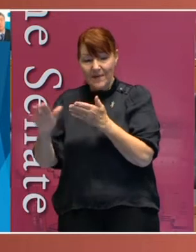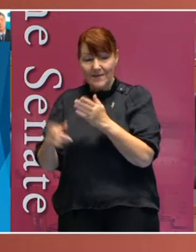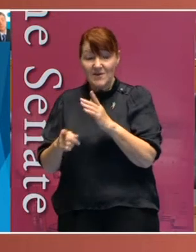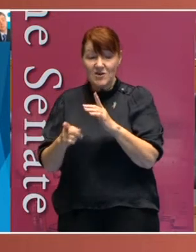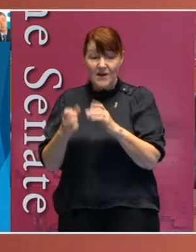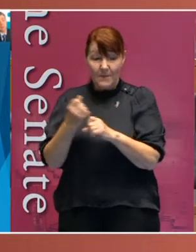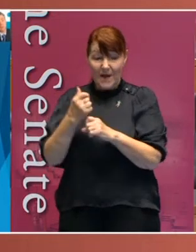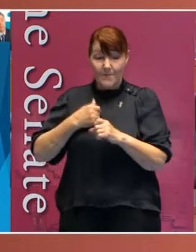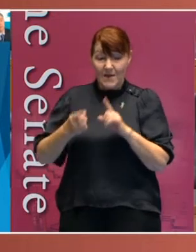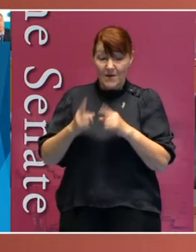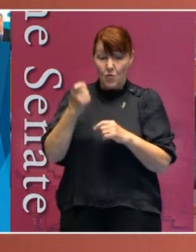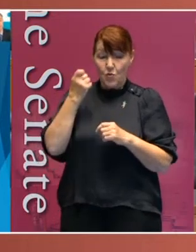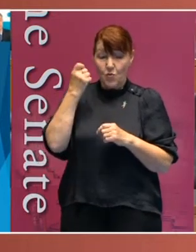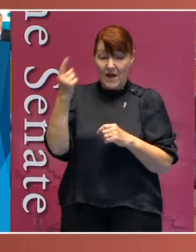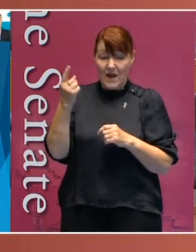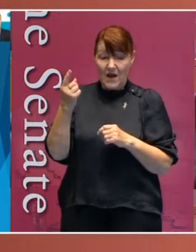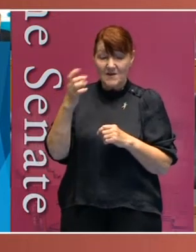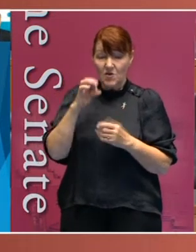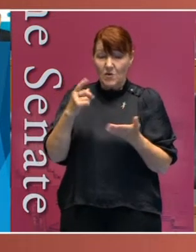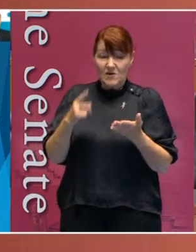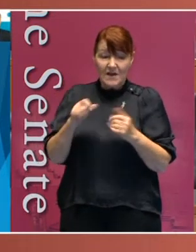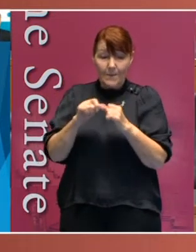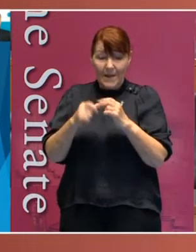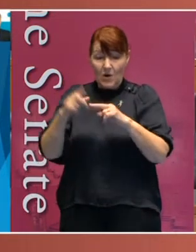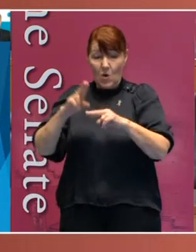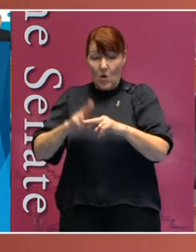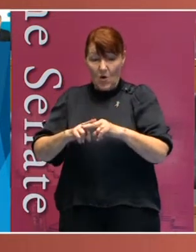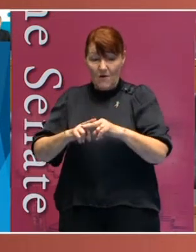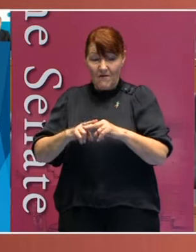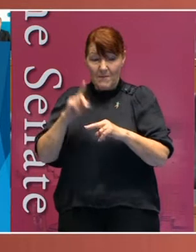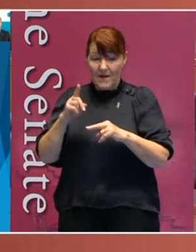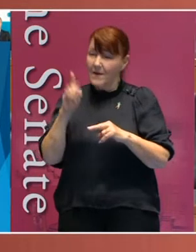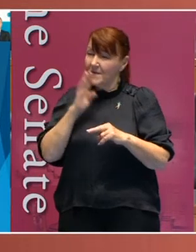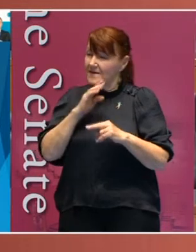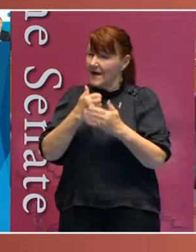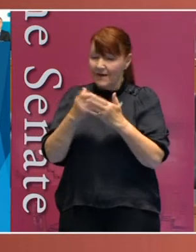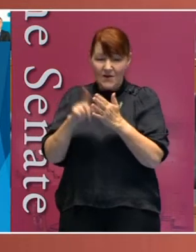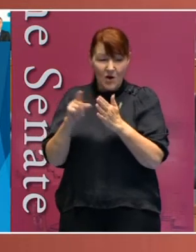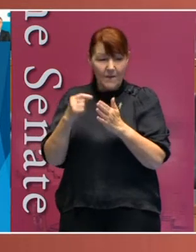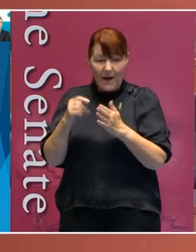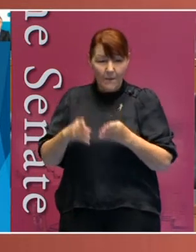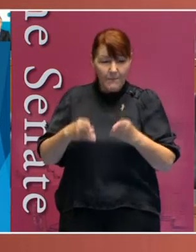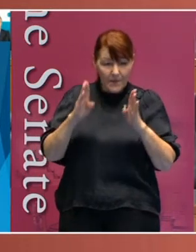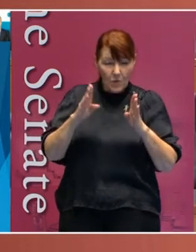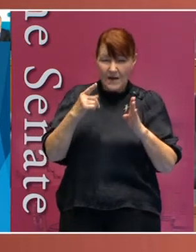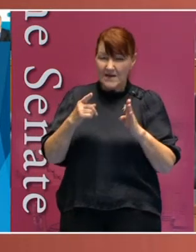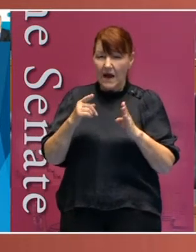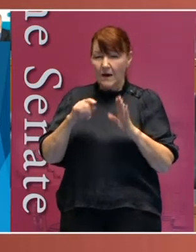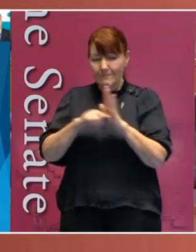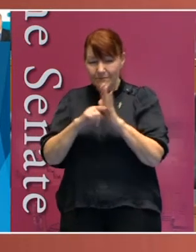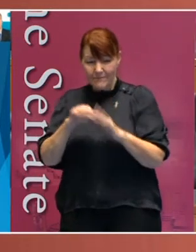weren't really an issue in Burma or Afghanistan, they were missing every time our bigotry, our buildings or our institution